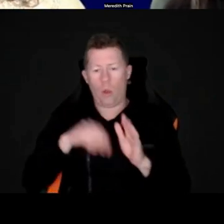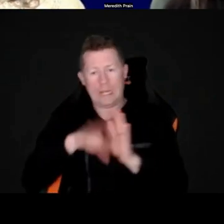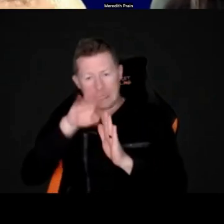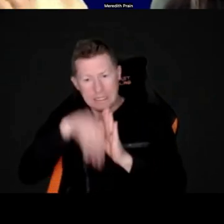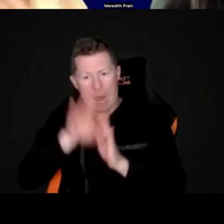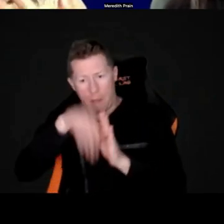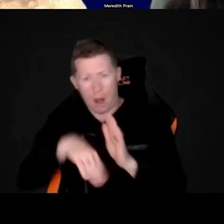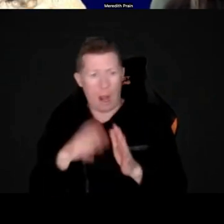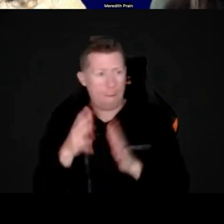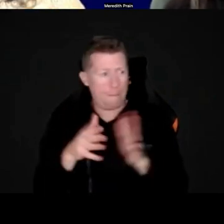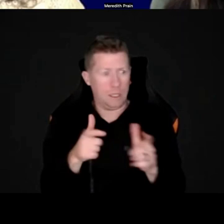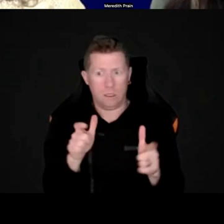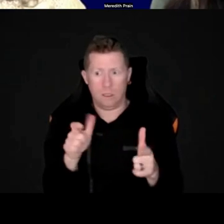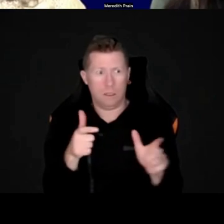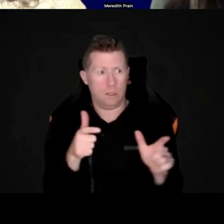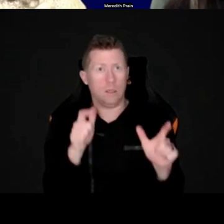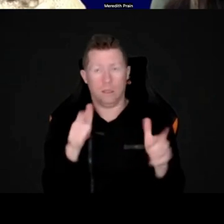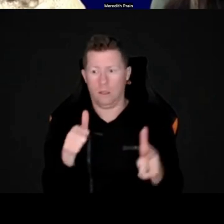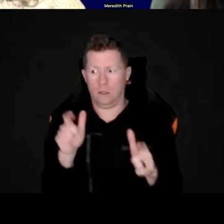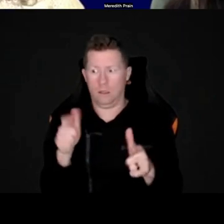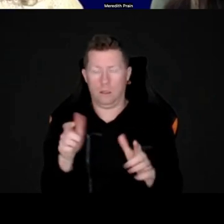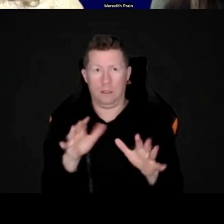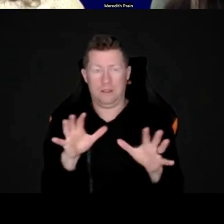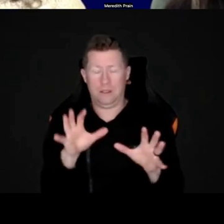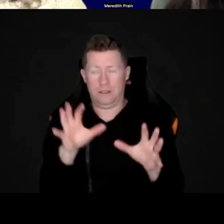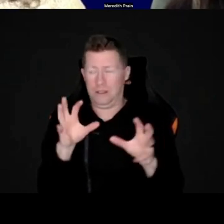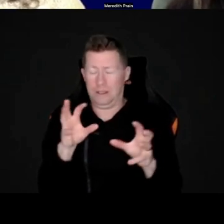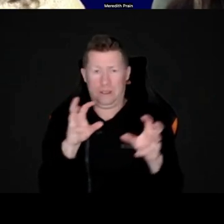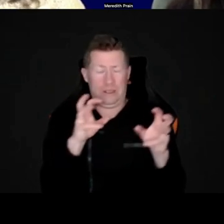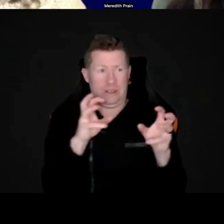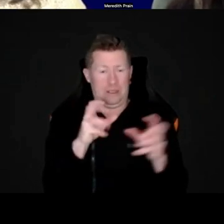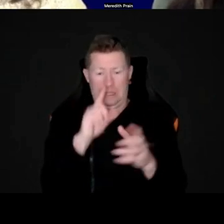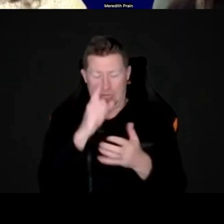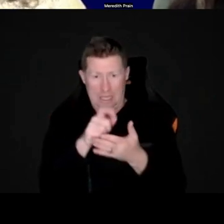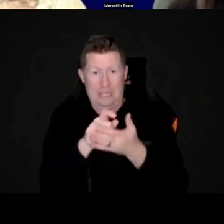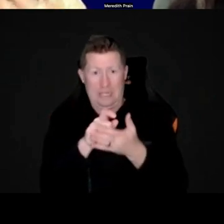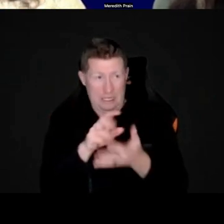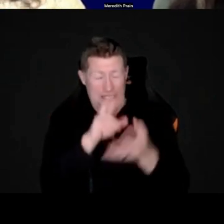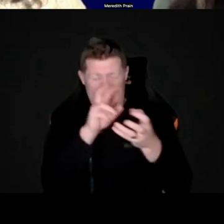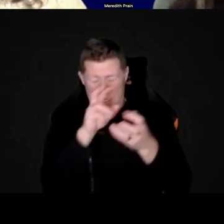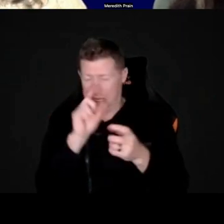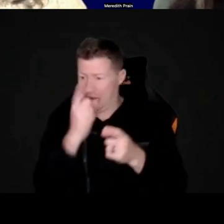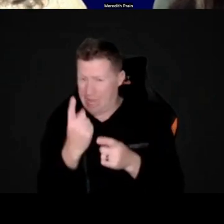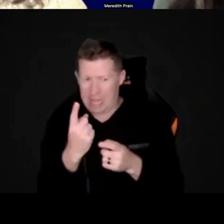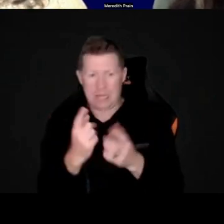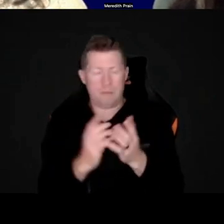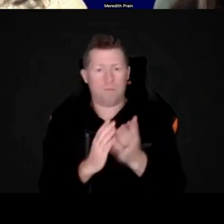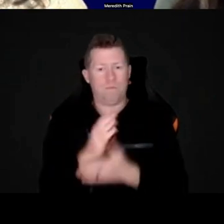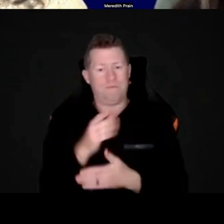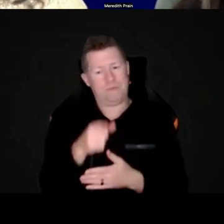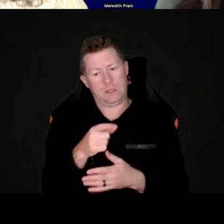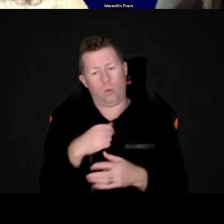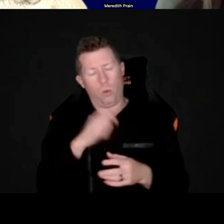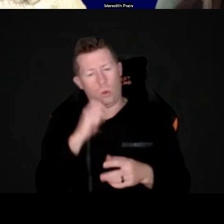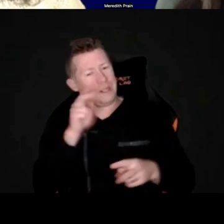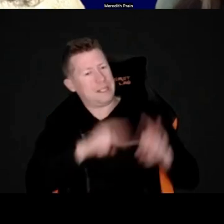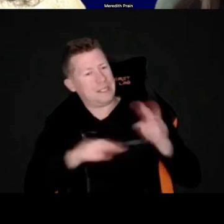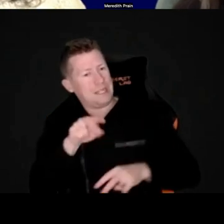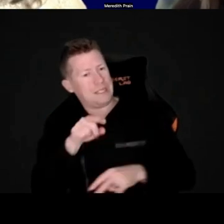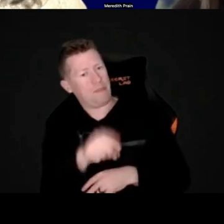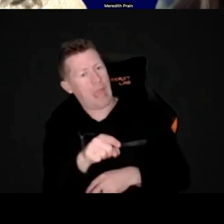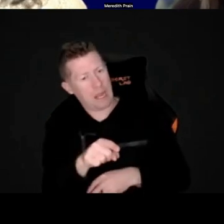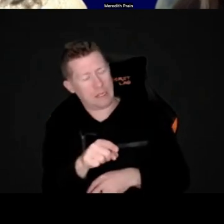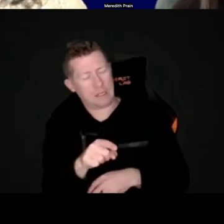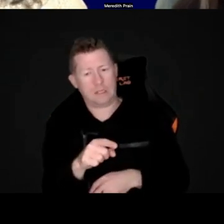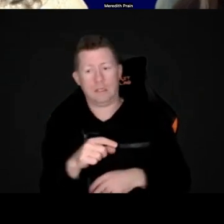locate and identify, um, things from the board and then be able to copy that will affect that ability. Then being